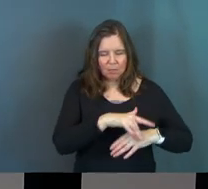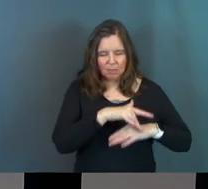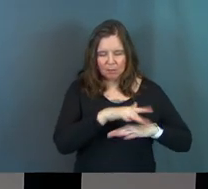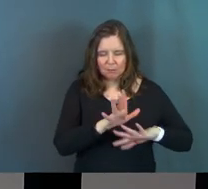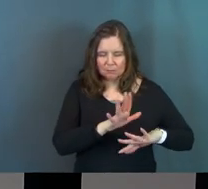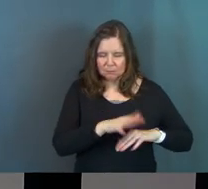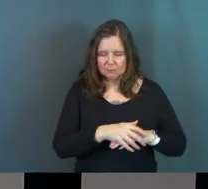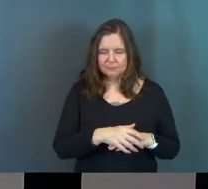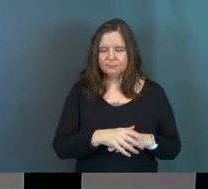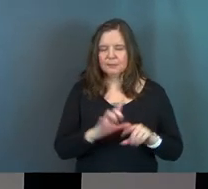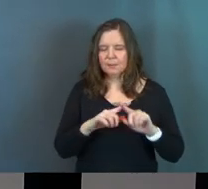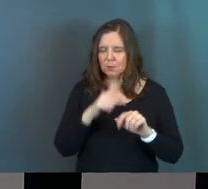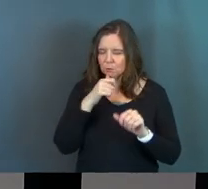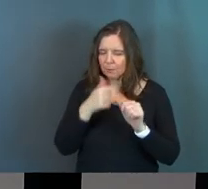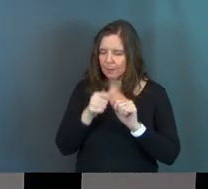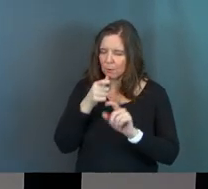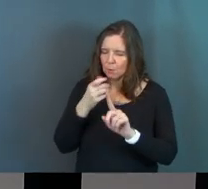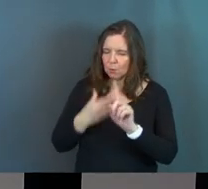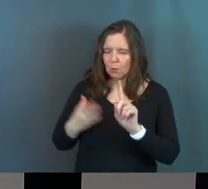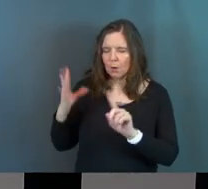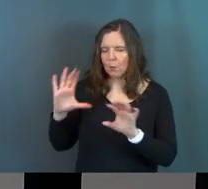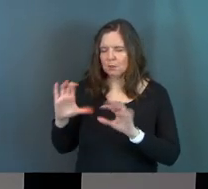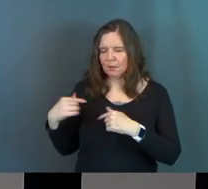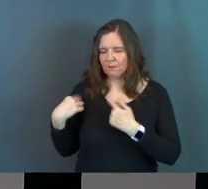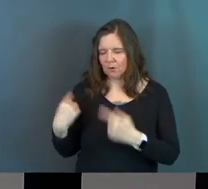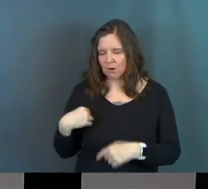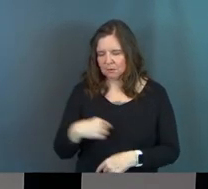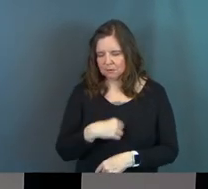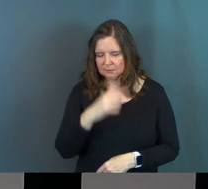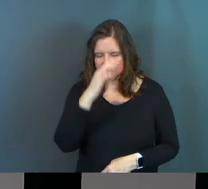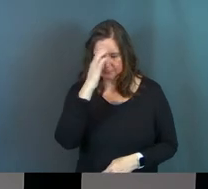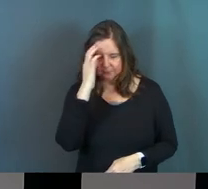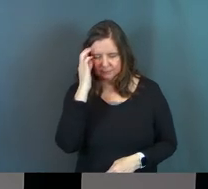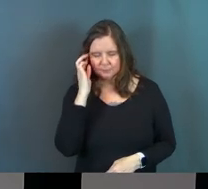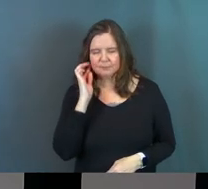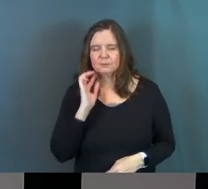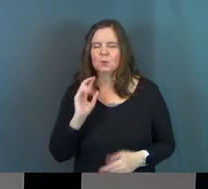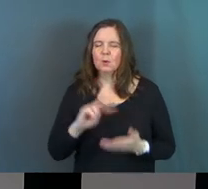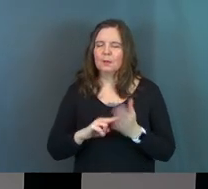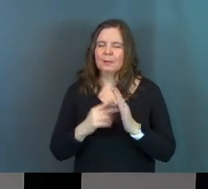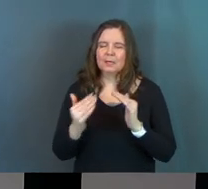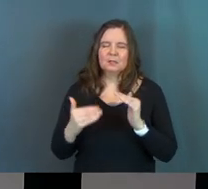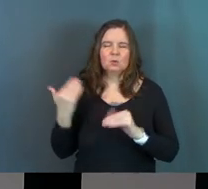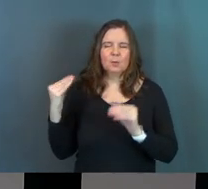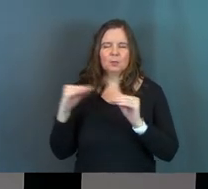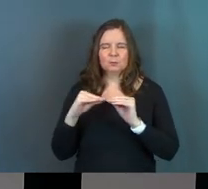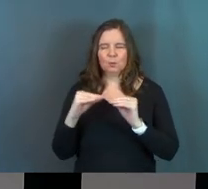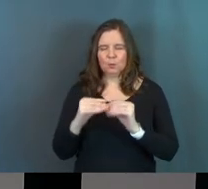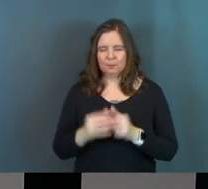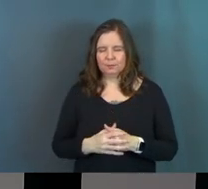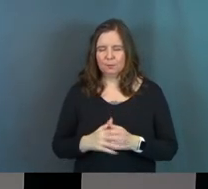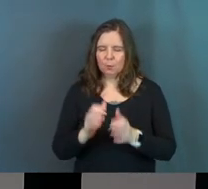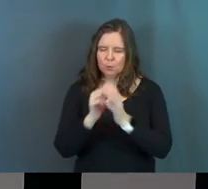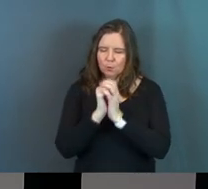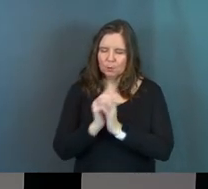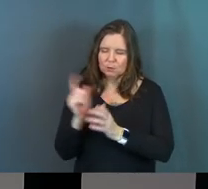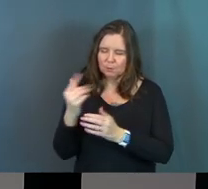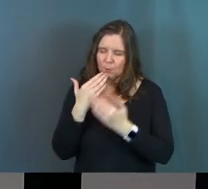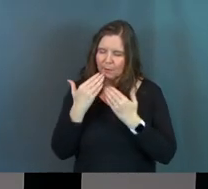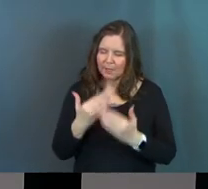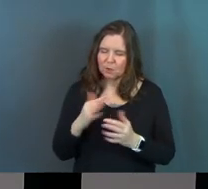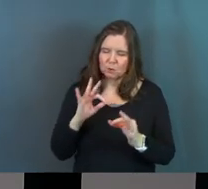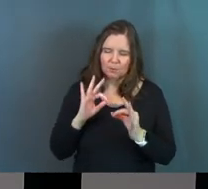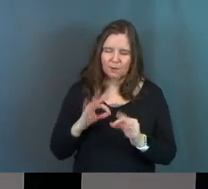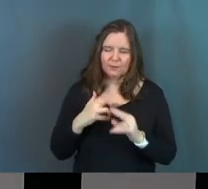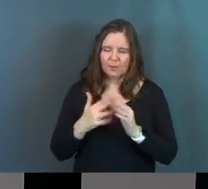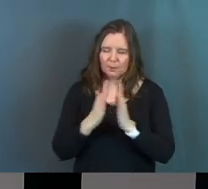but to remember who you are and what you've done for us, so it can mean so much more. We worship you and we thank you.